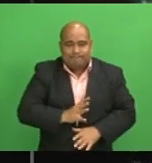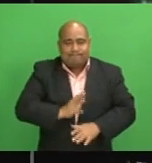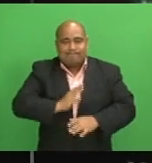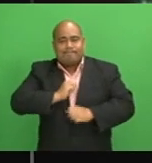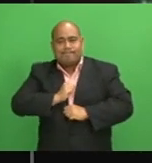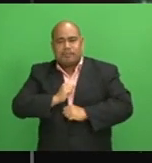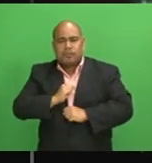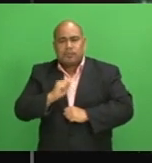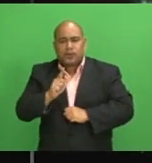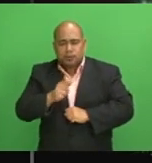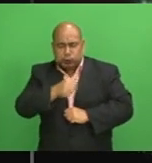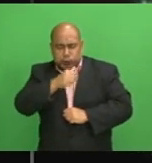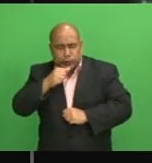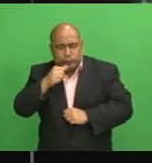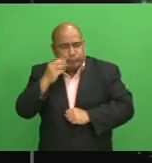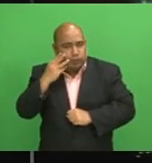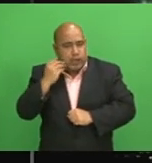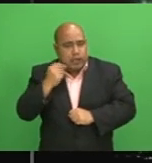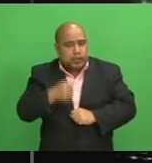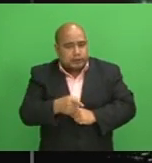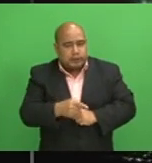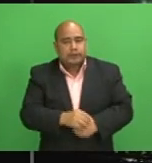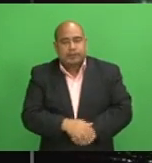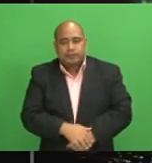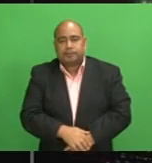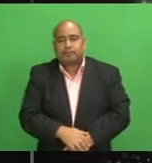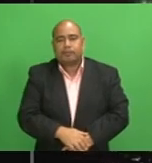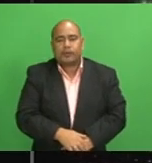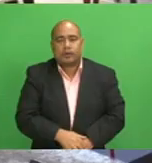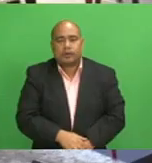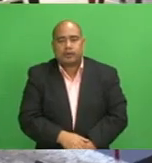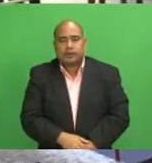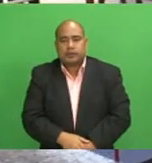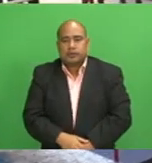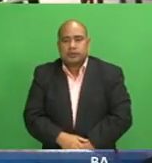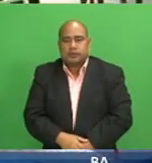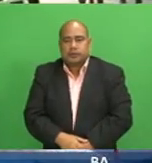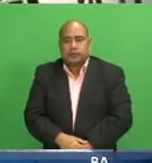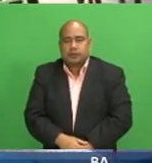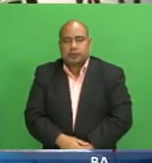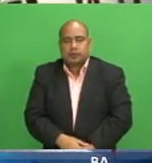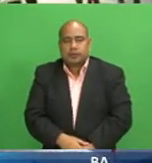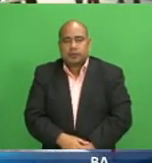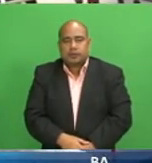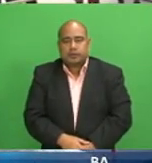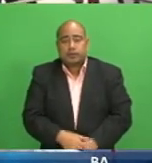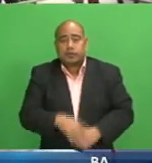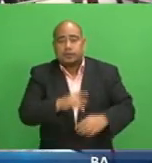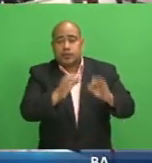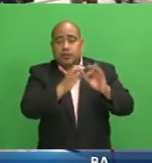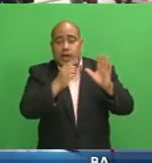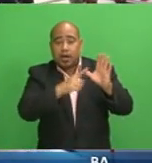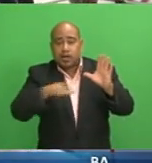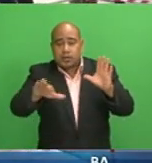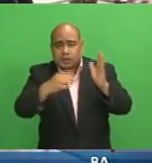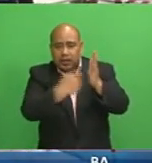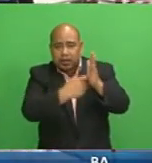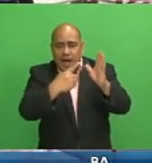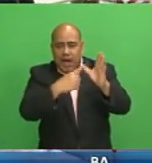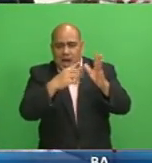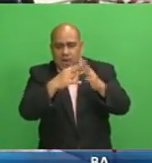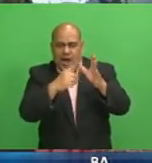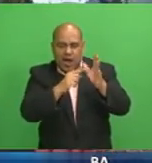Philippe Naikaso, who was in bar today, for the first tipping. The Rarawai mill is expecting to produce 58